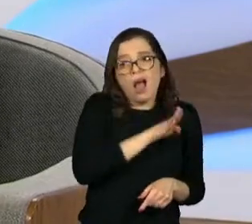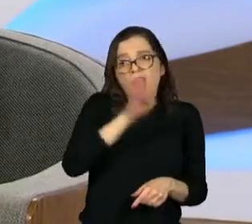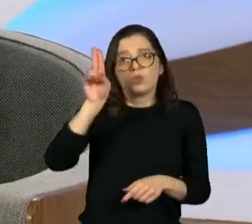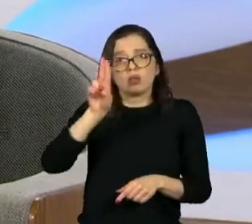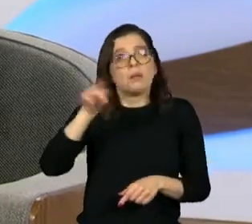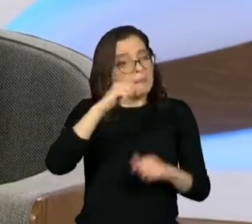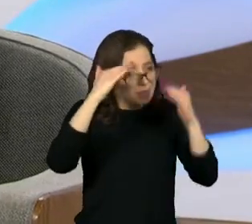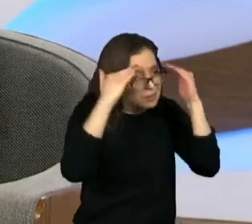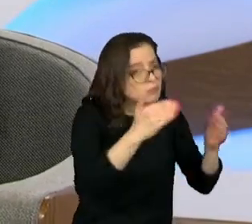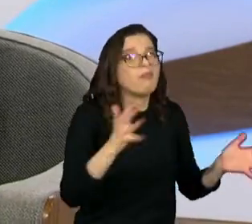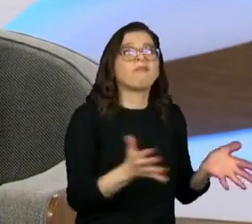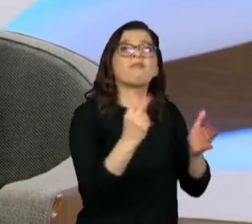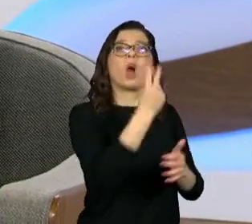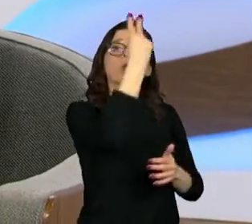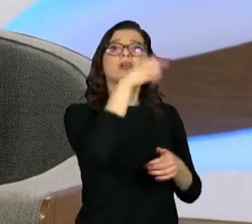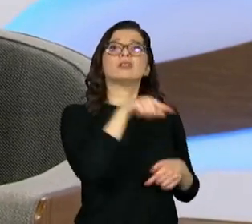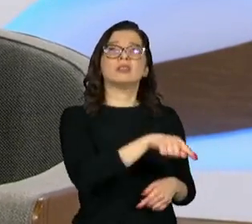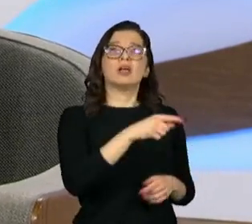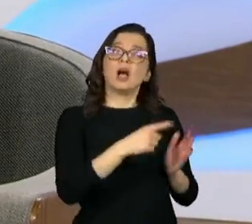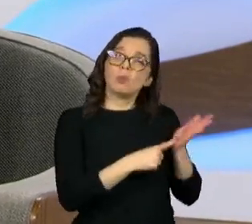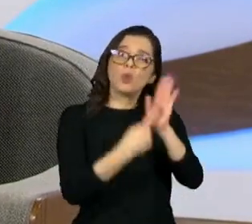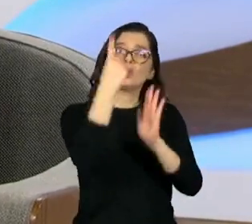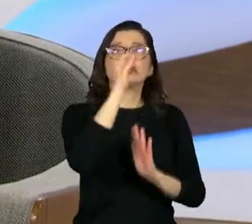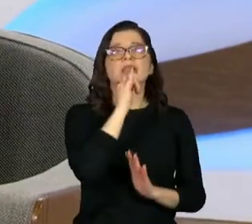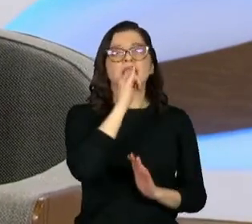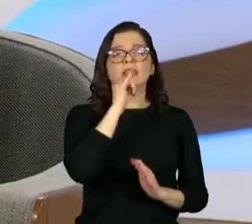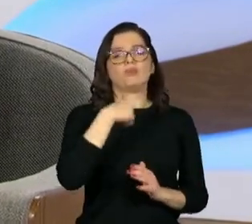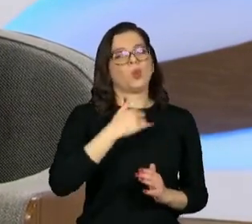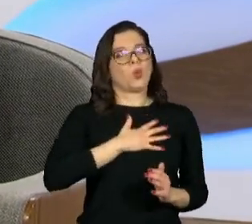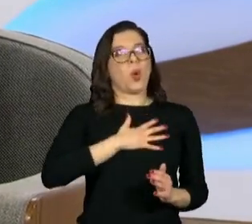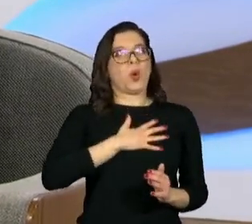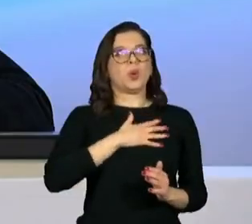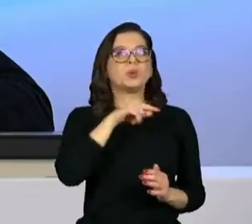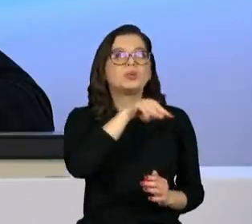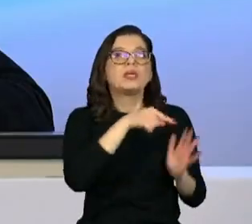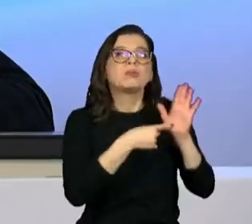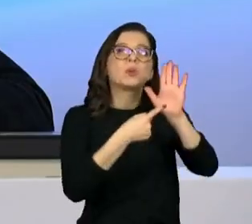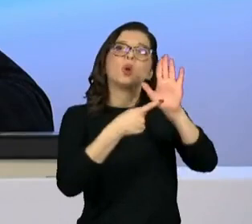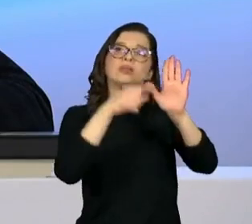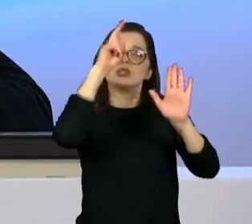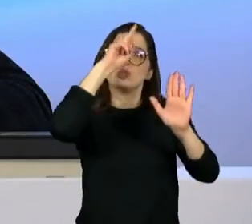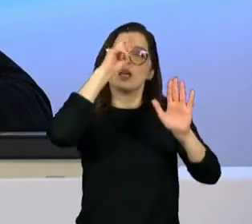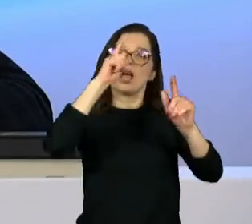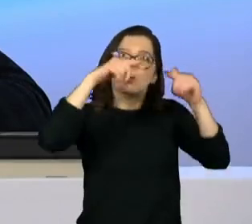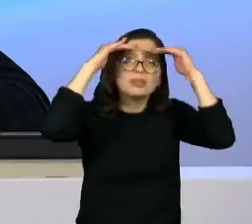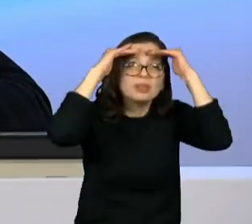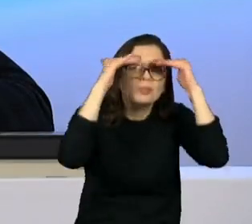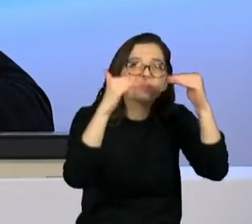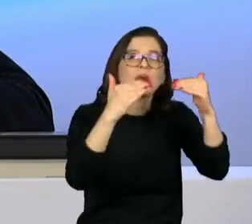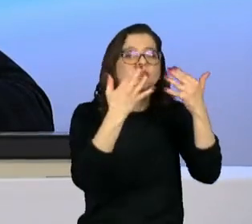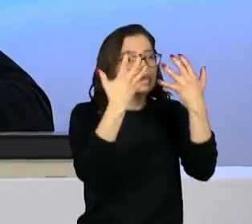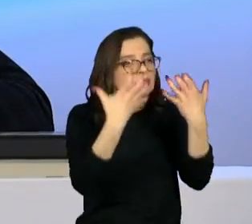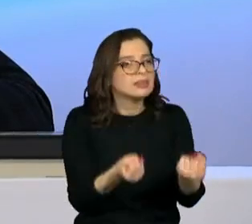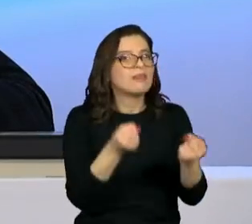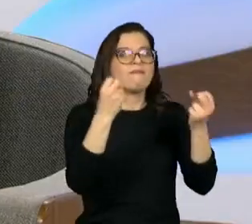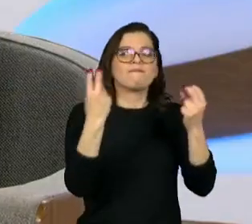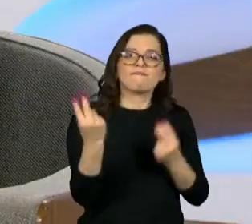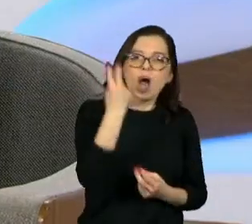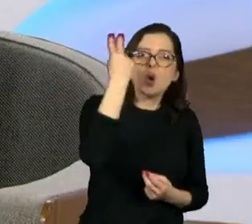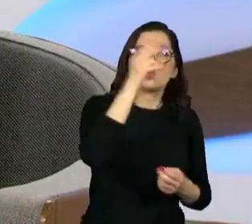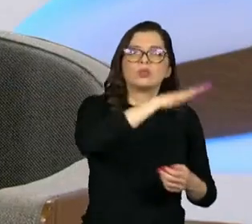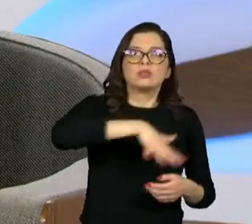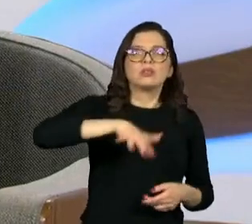One of my favorite examples historically of this civic role of worker respect and